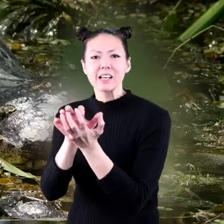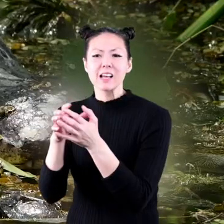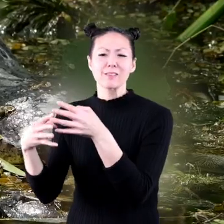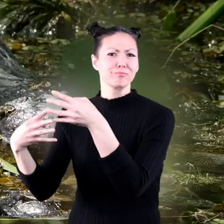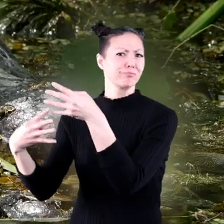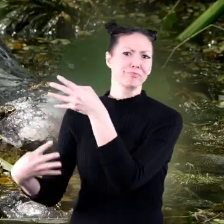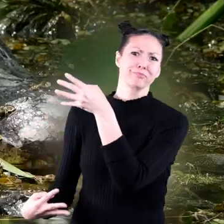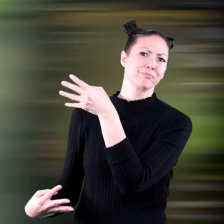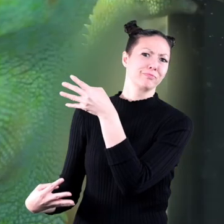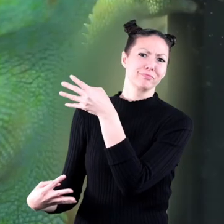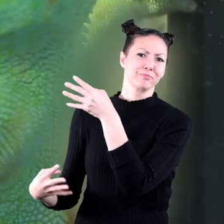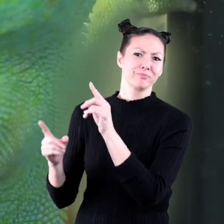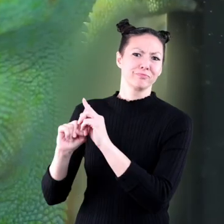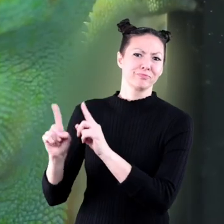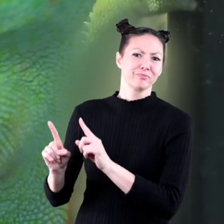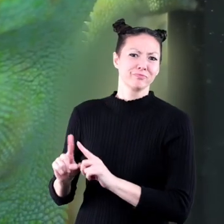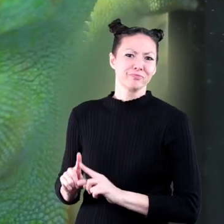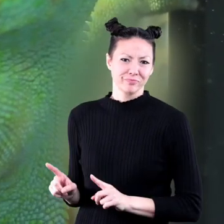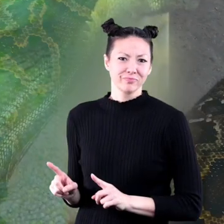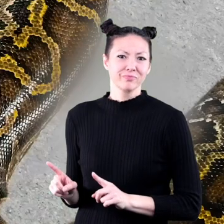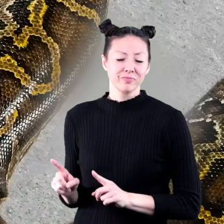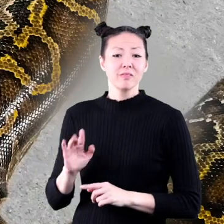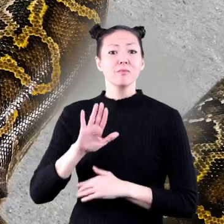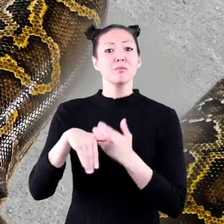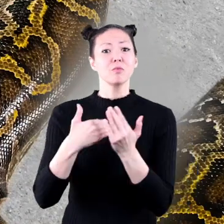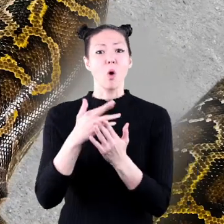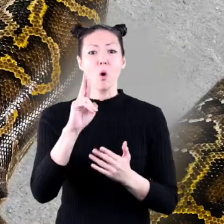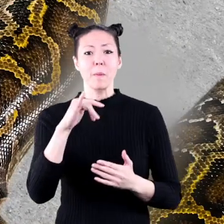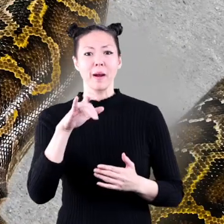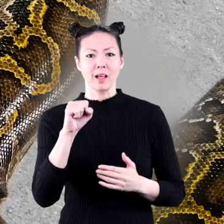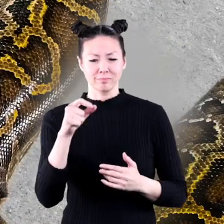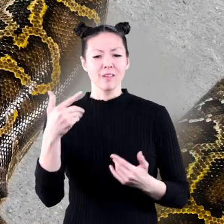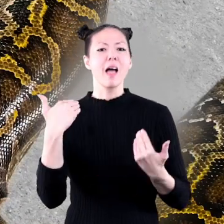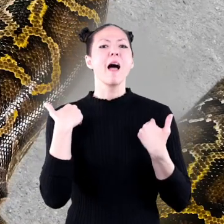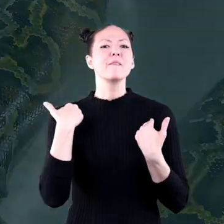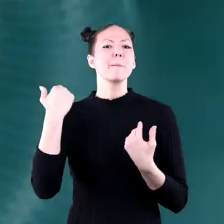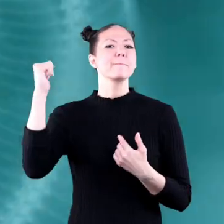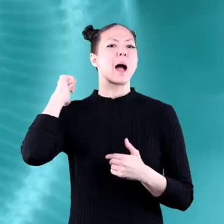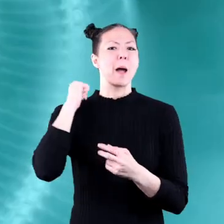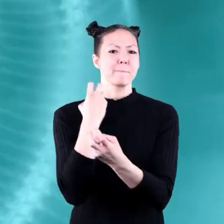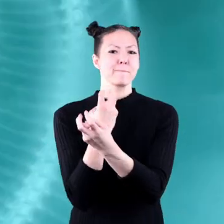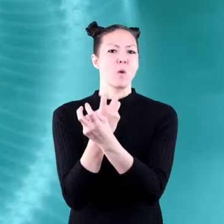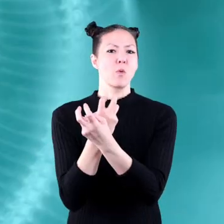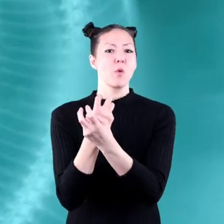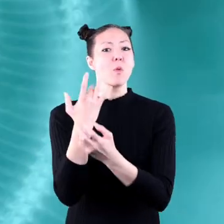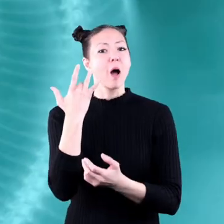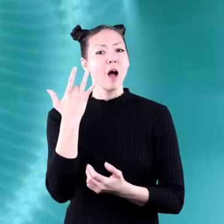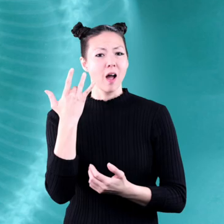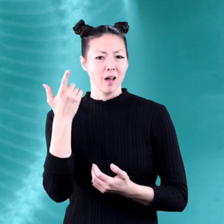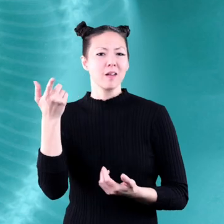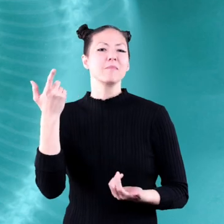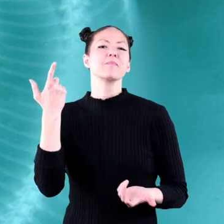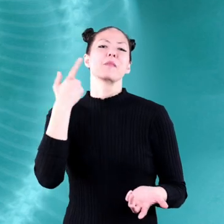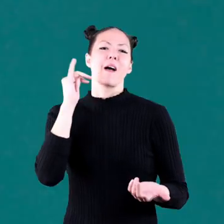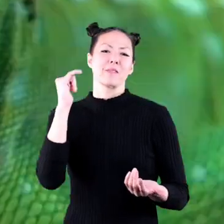alligators, and more. All reptiles are vertebrates, because they have backbones.